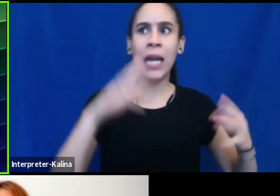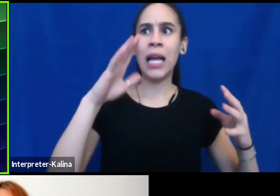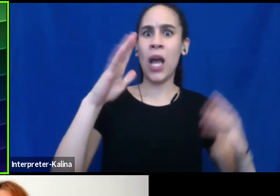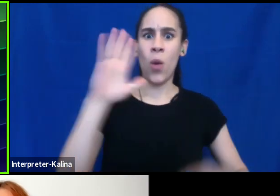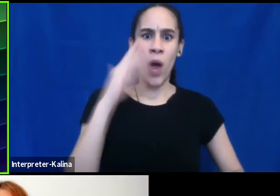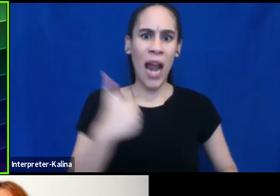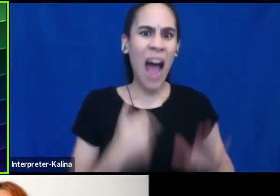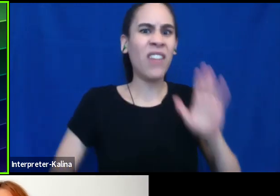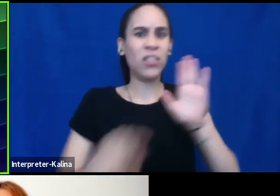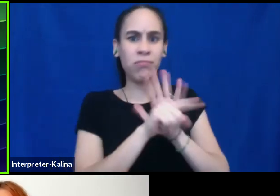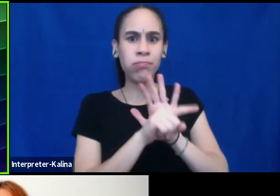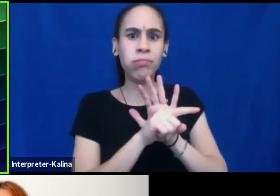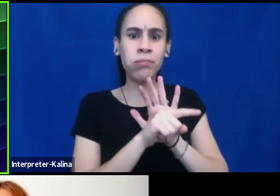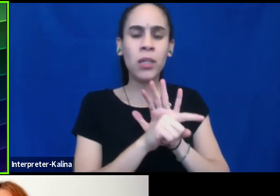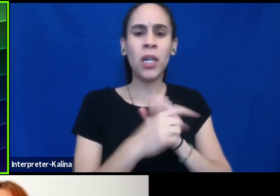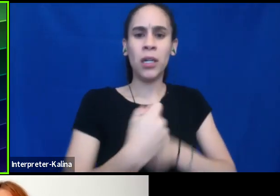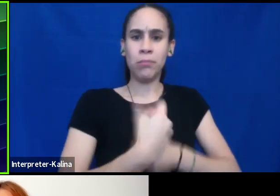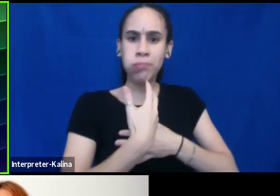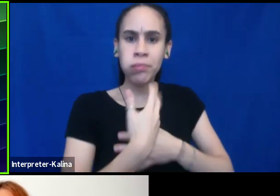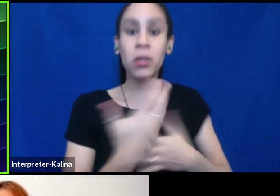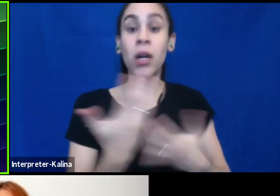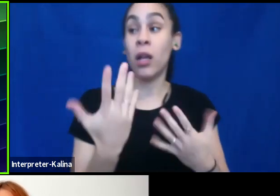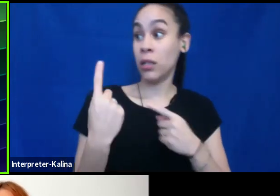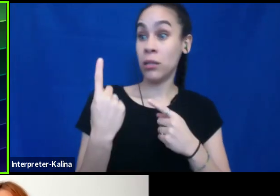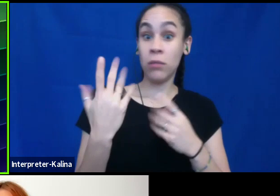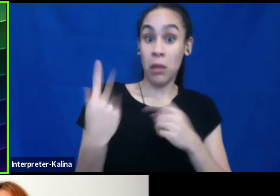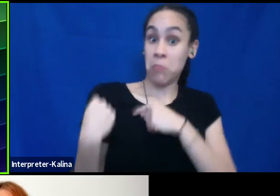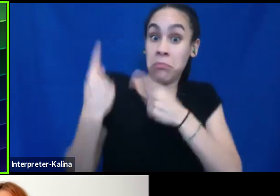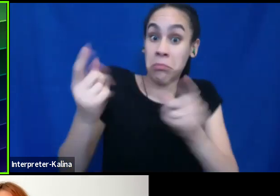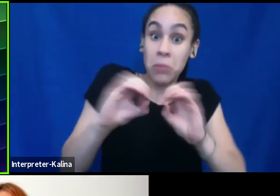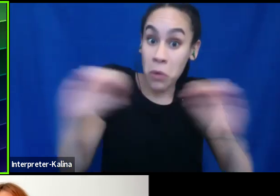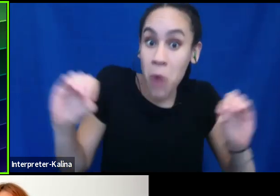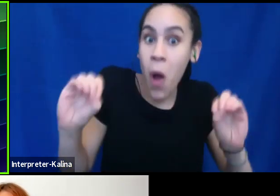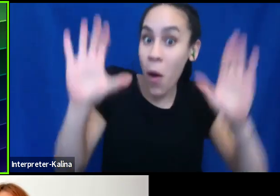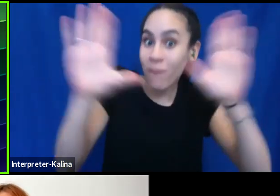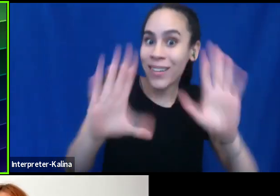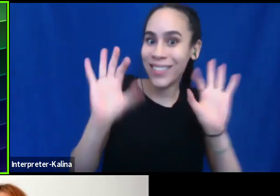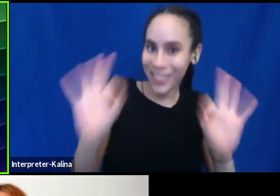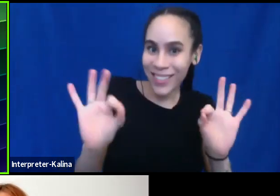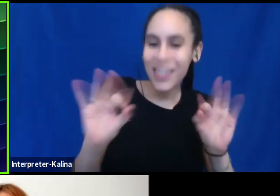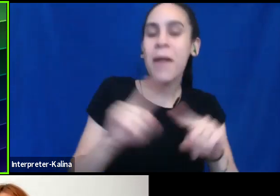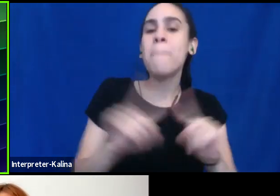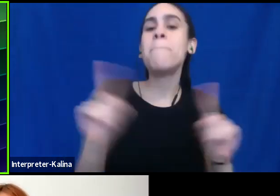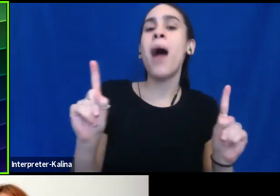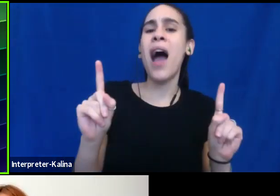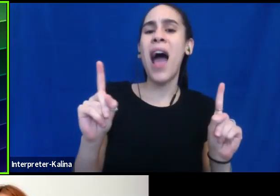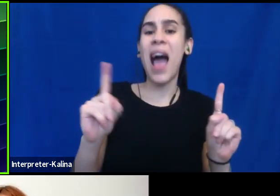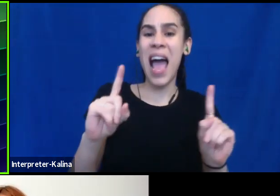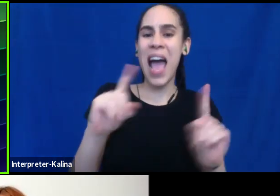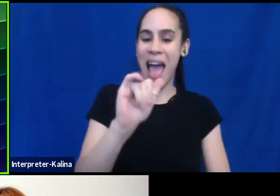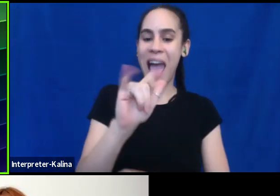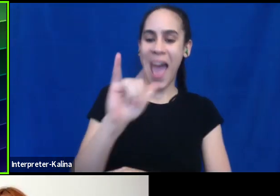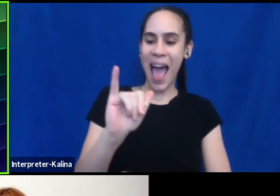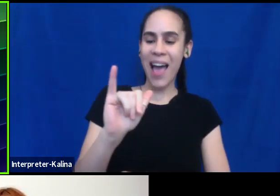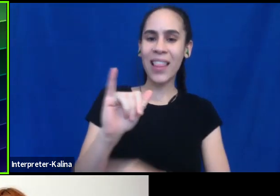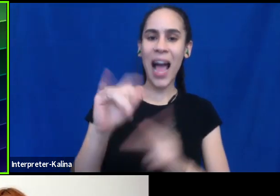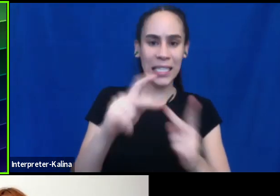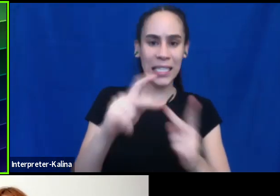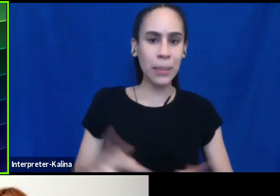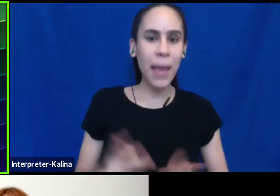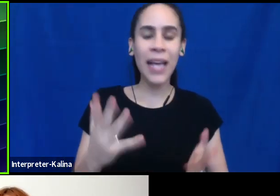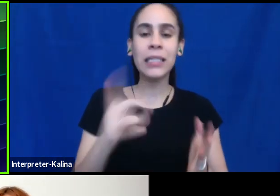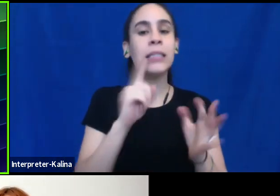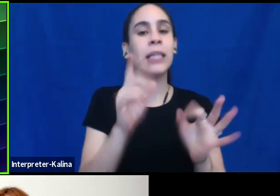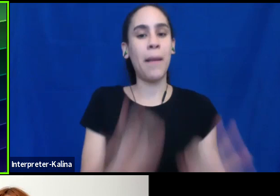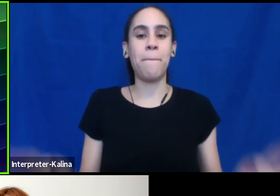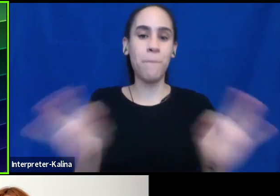Um, but there, I mean, first of all, there hasn't been, which has been fantastic. Um, but I feel like ally spaces are really, really important. And when